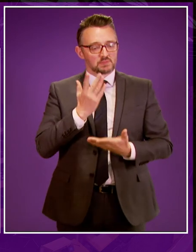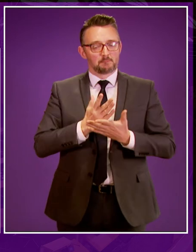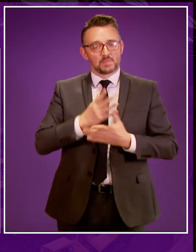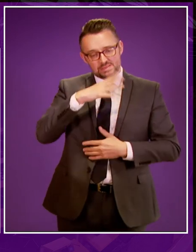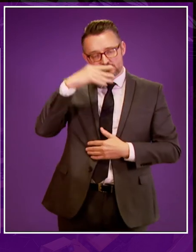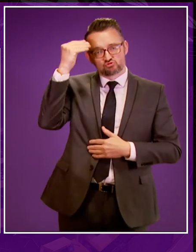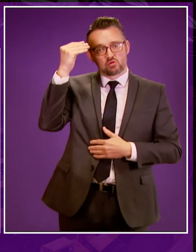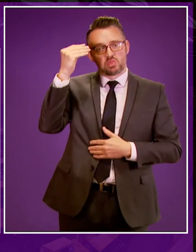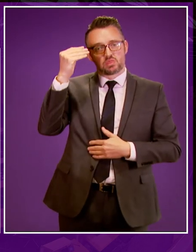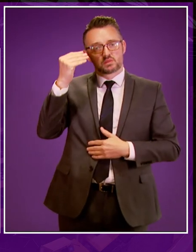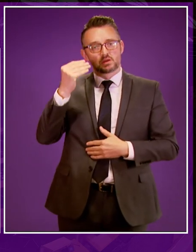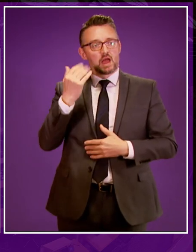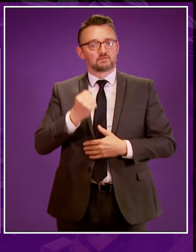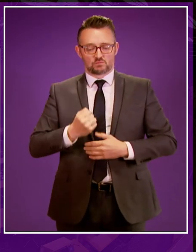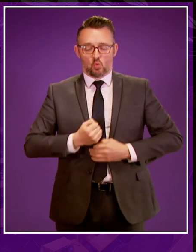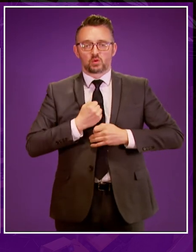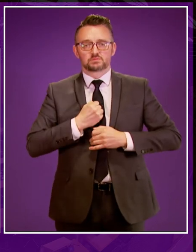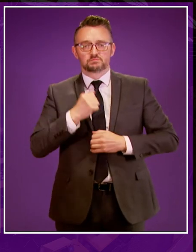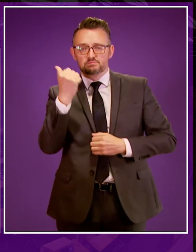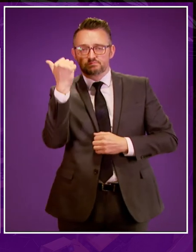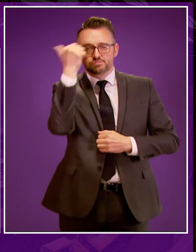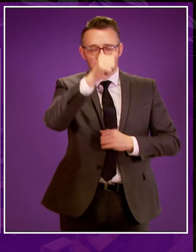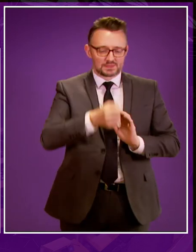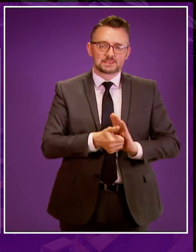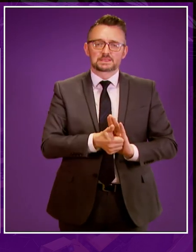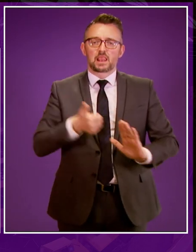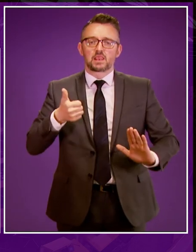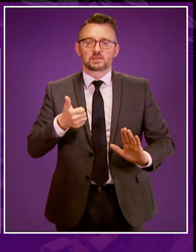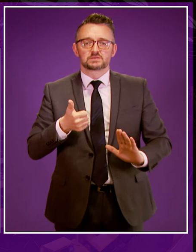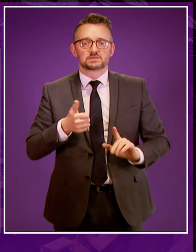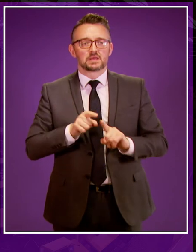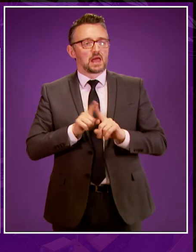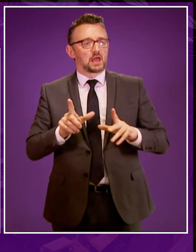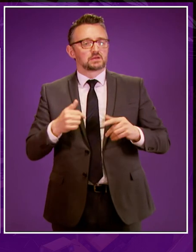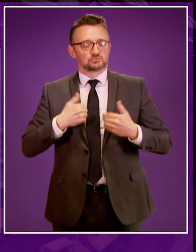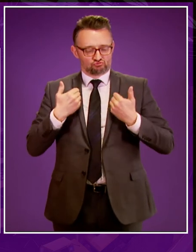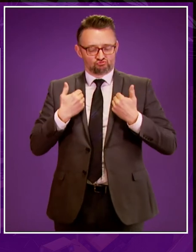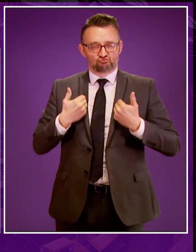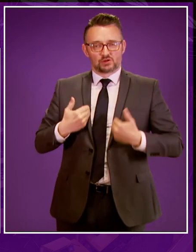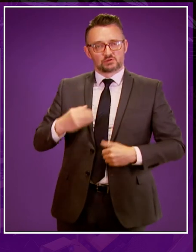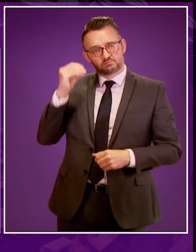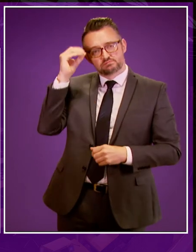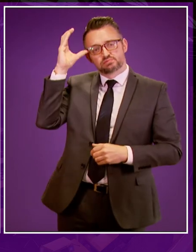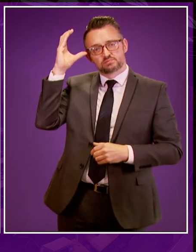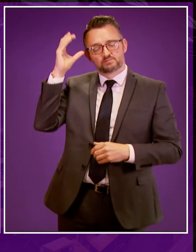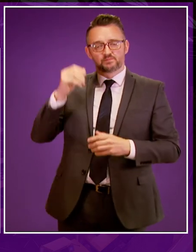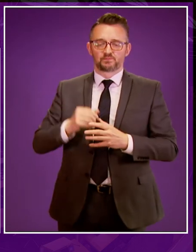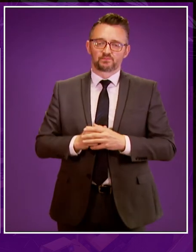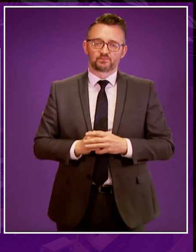unique talents and capacities, as minds rich in gems of inestimable value.